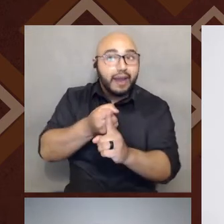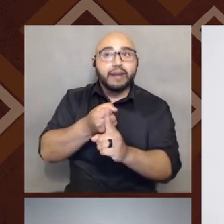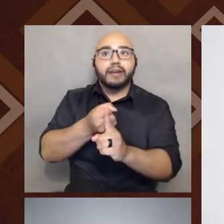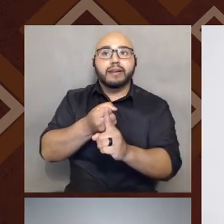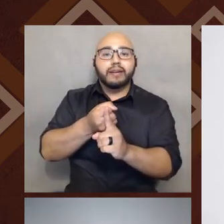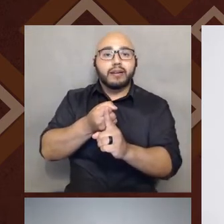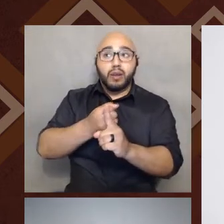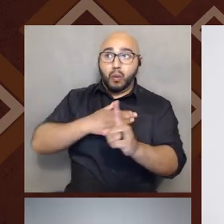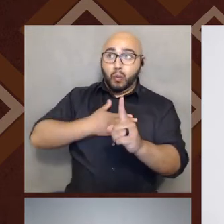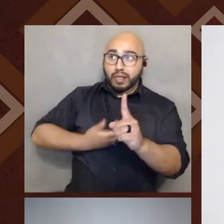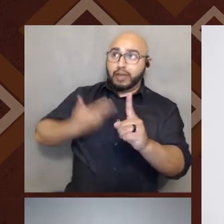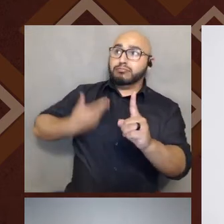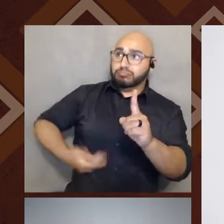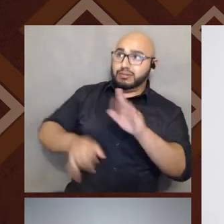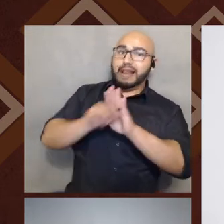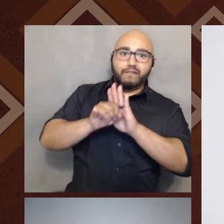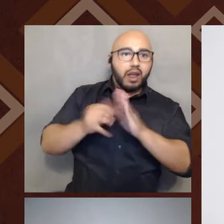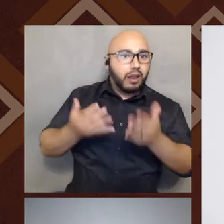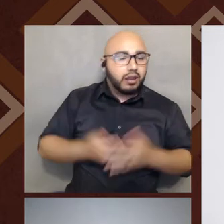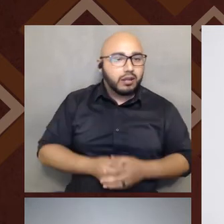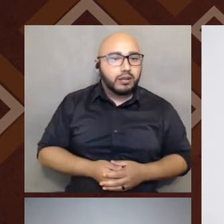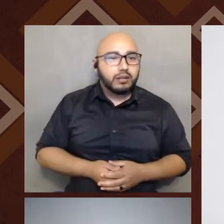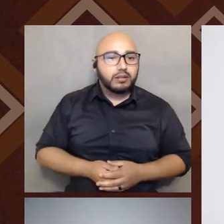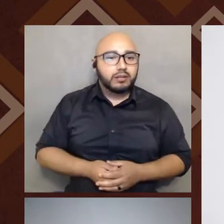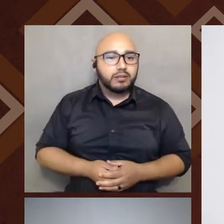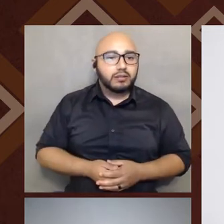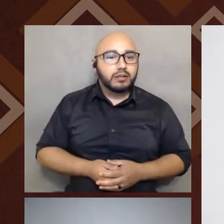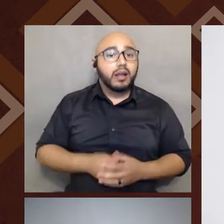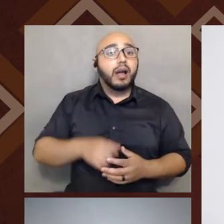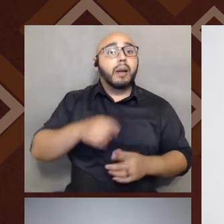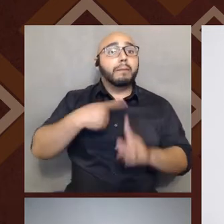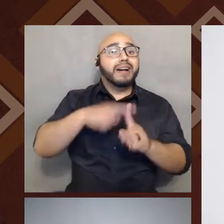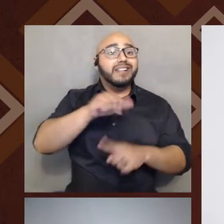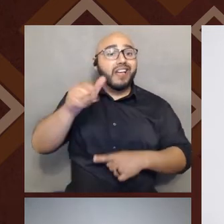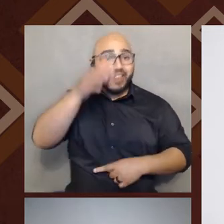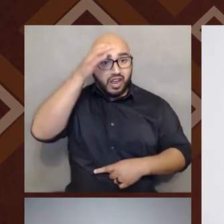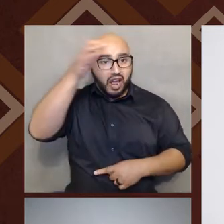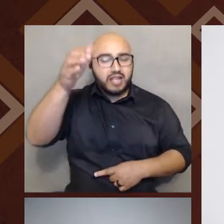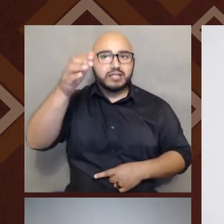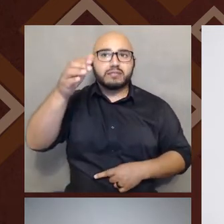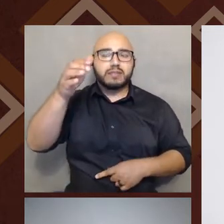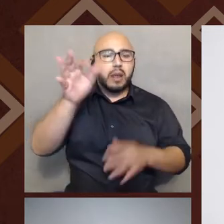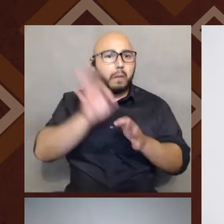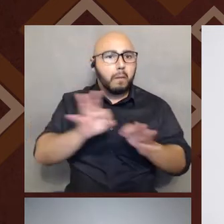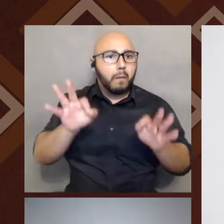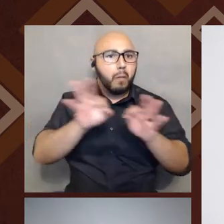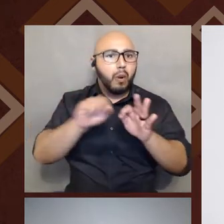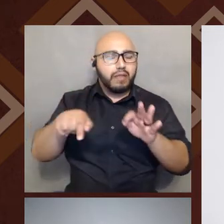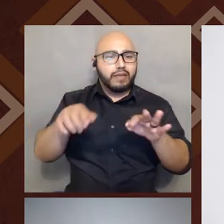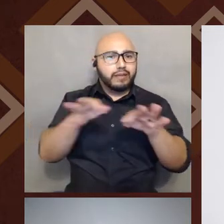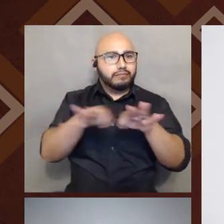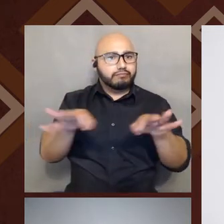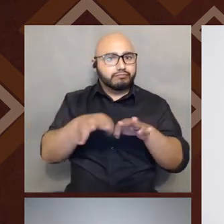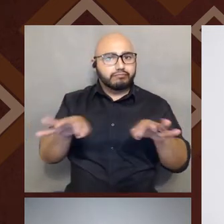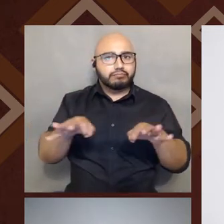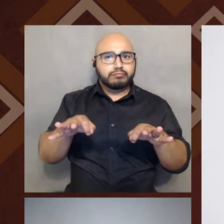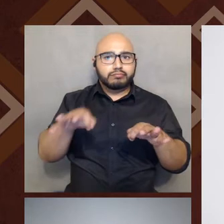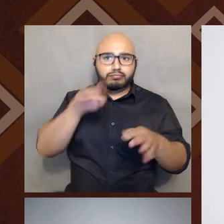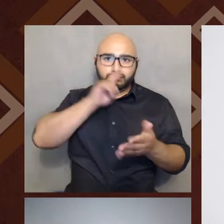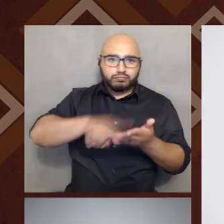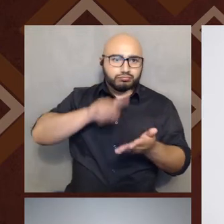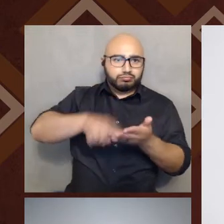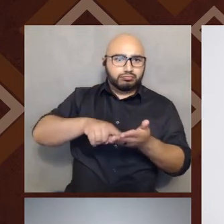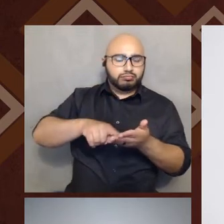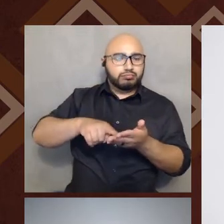you are, right? Um, and then other concepts that are key in this literature, no matter what field really that you're talking